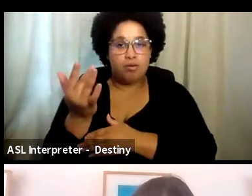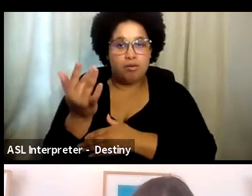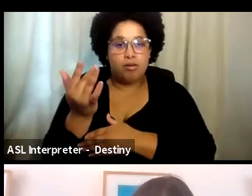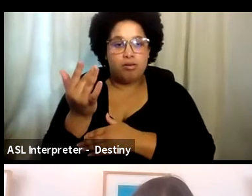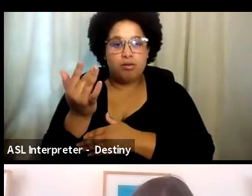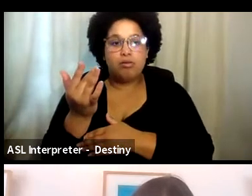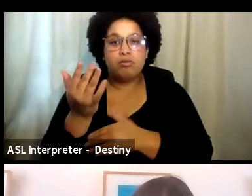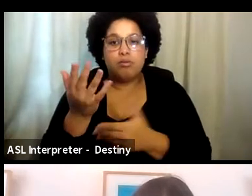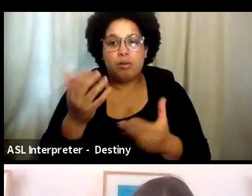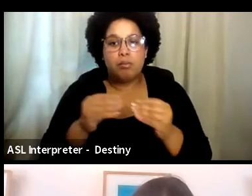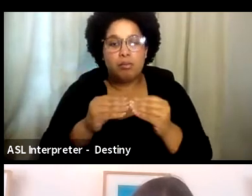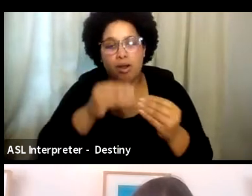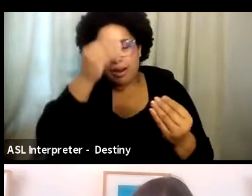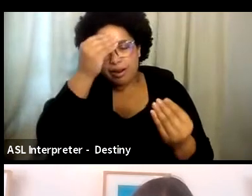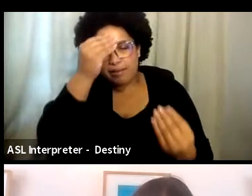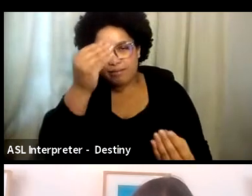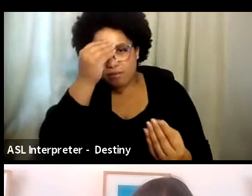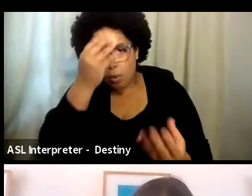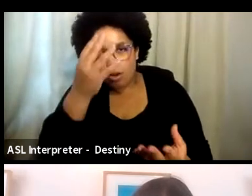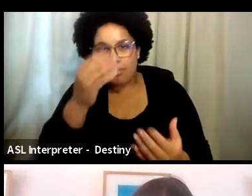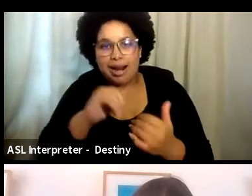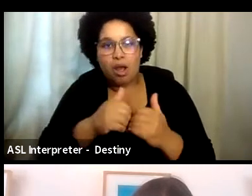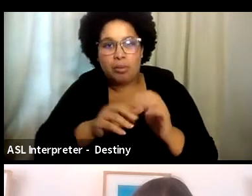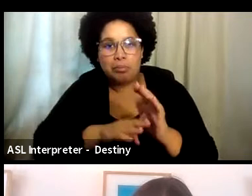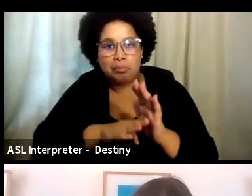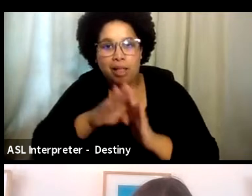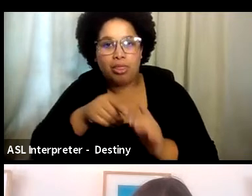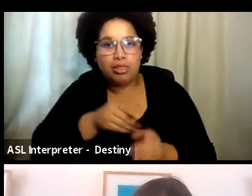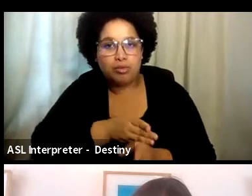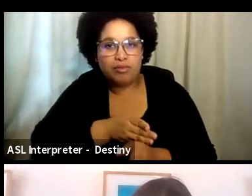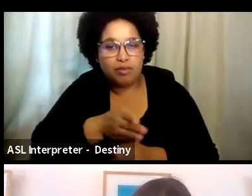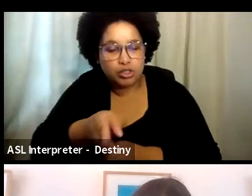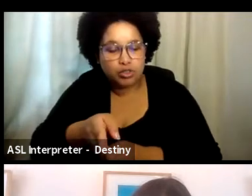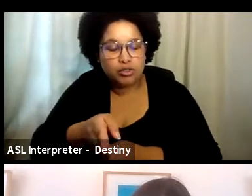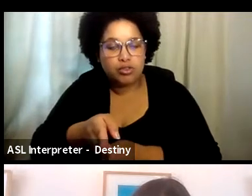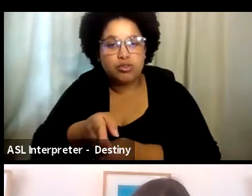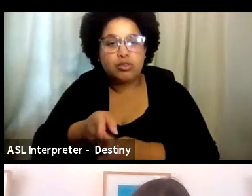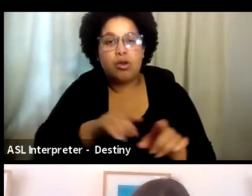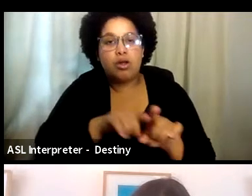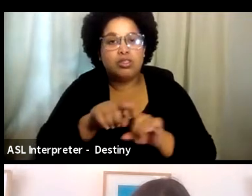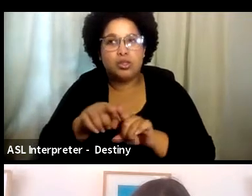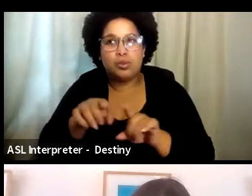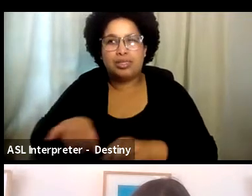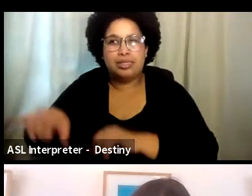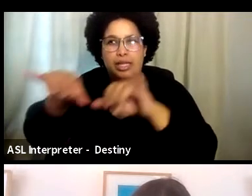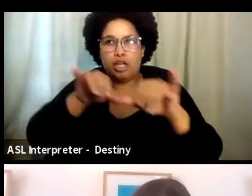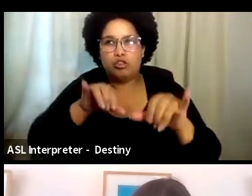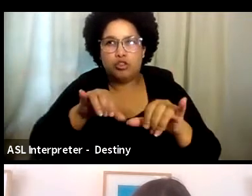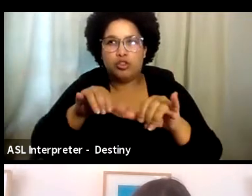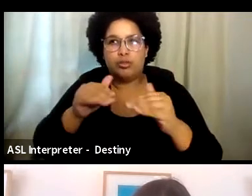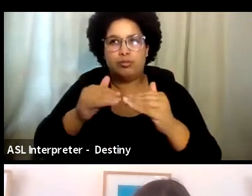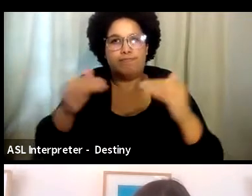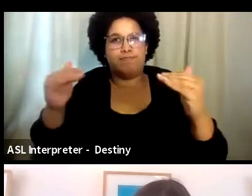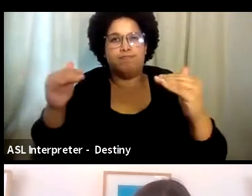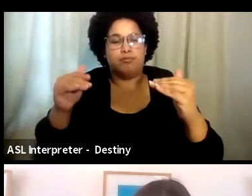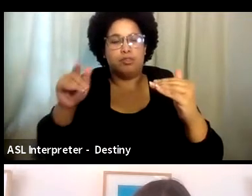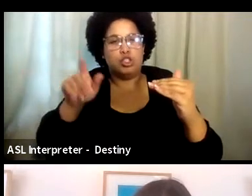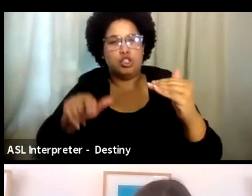be more informed in how we build this profession and what, what's, what standards we need to be at and set.